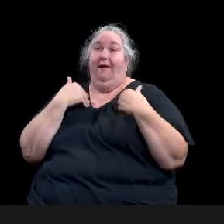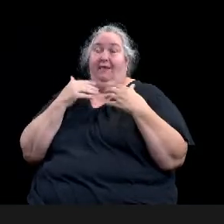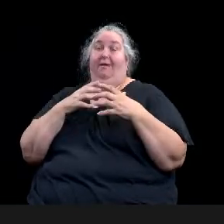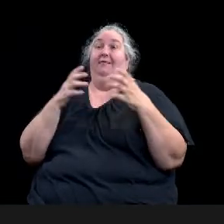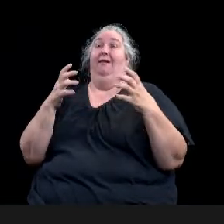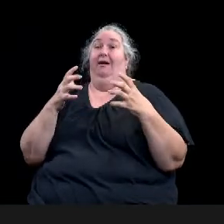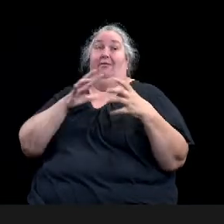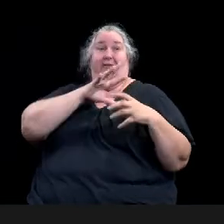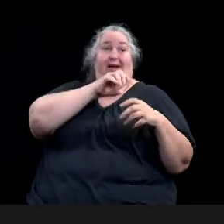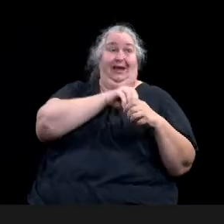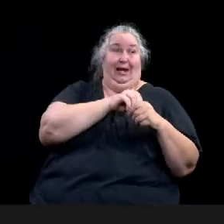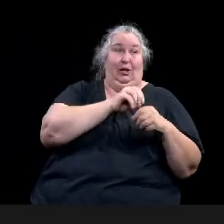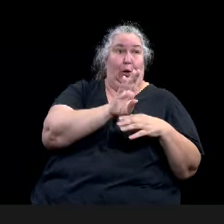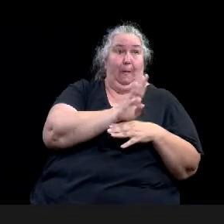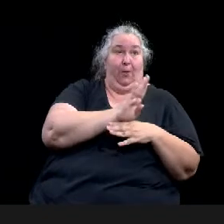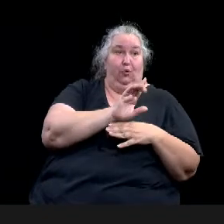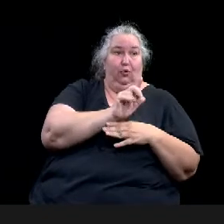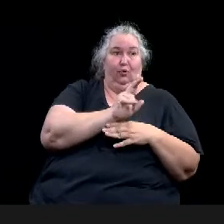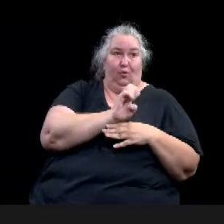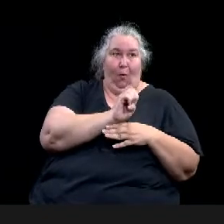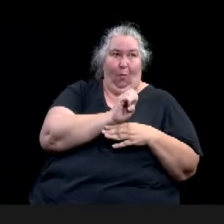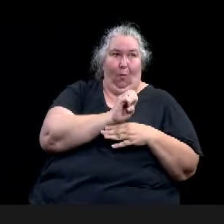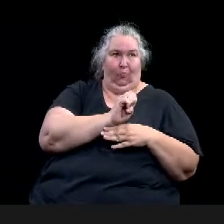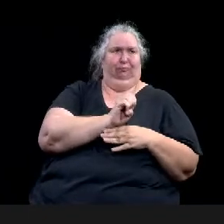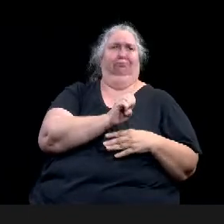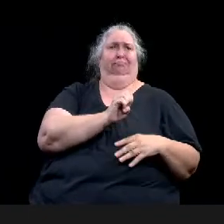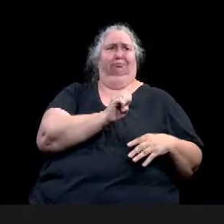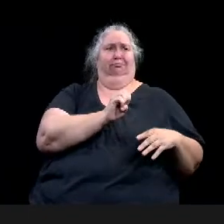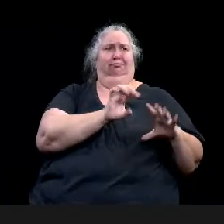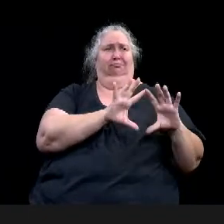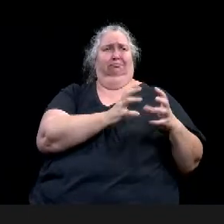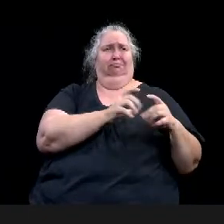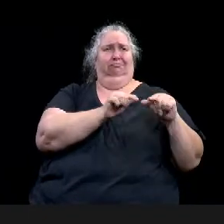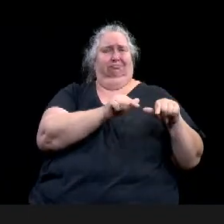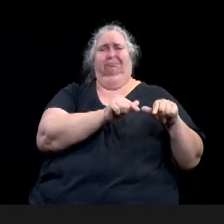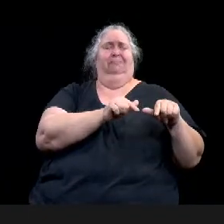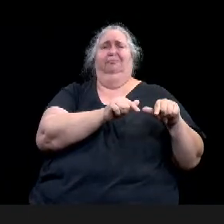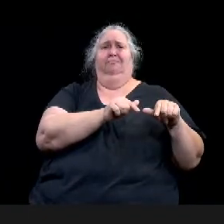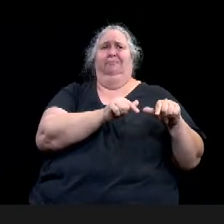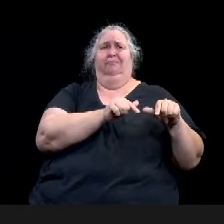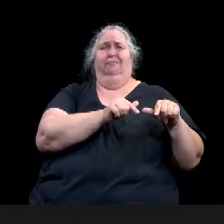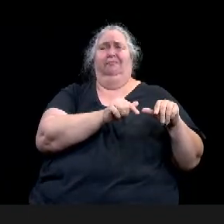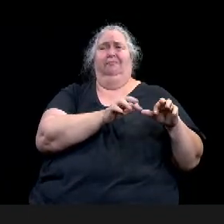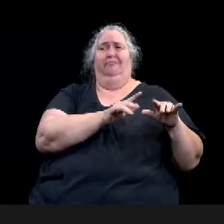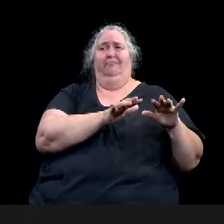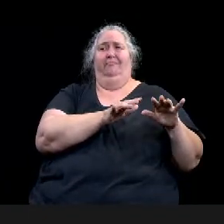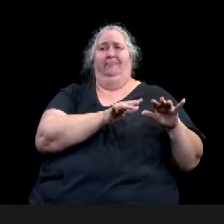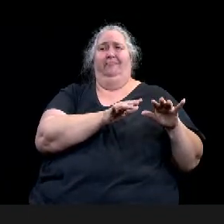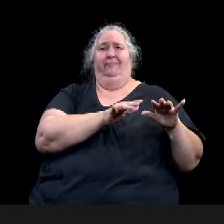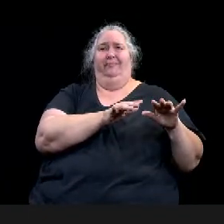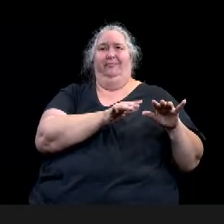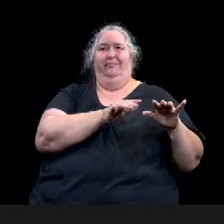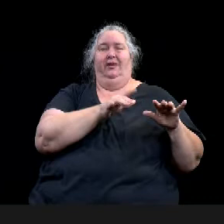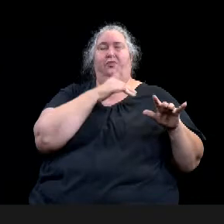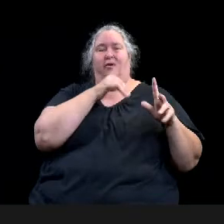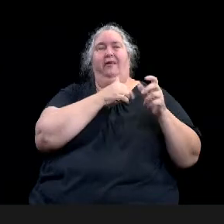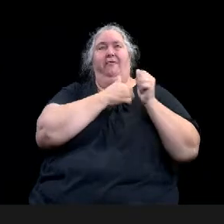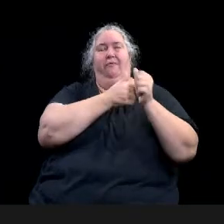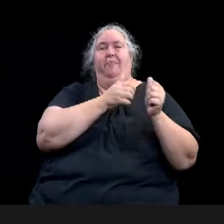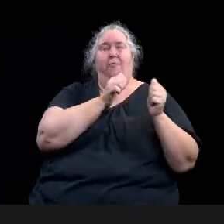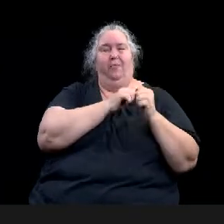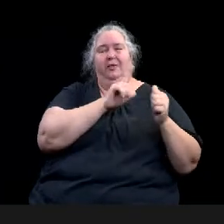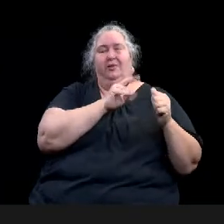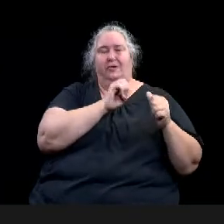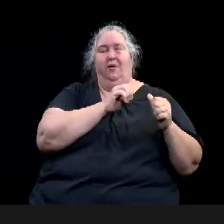in conformance with the zoning ordinance at the time, but the zoning ordinance changed. So they're considered legal non-conforming. The house, um, there's three houses. One was built